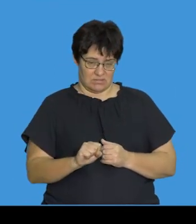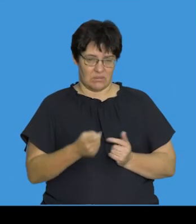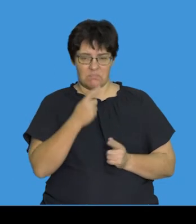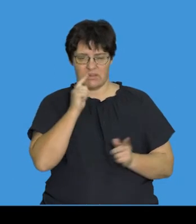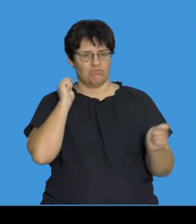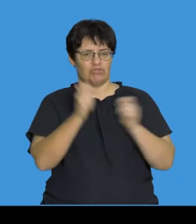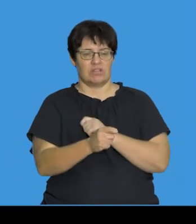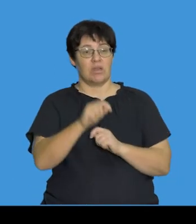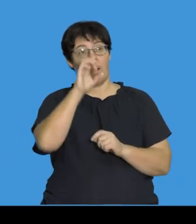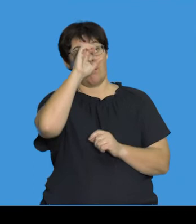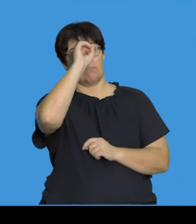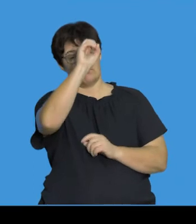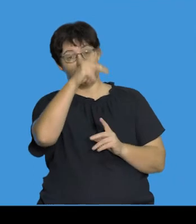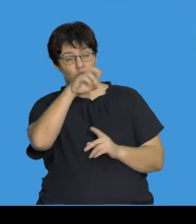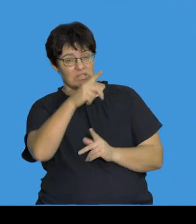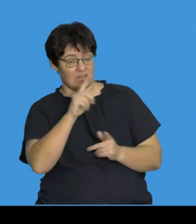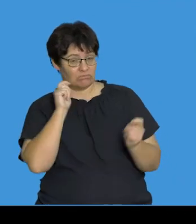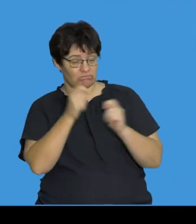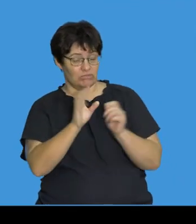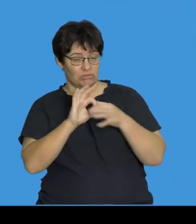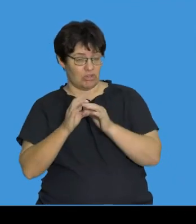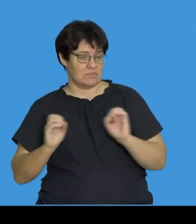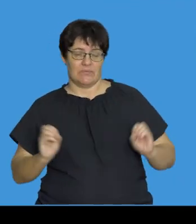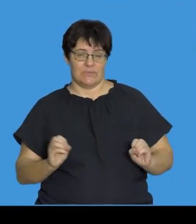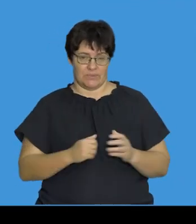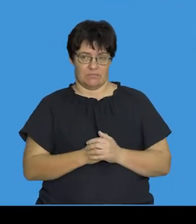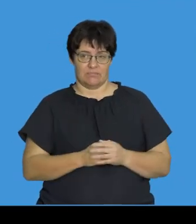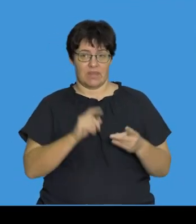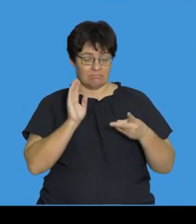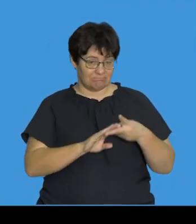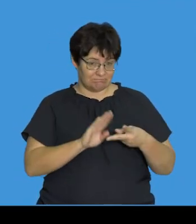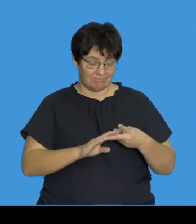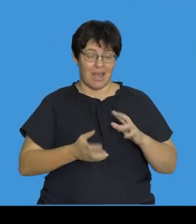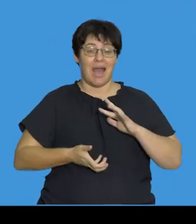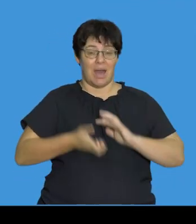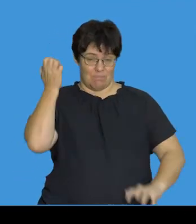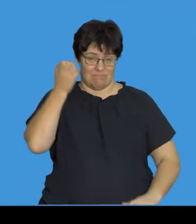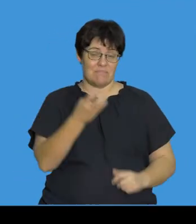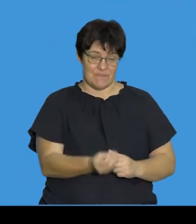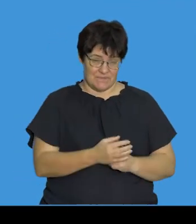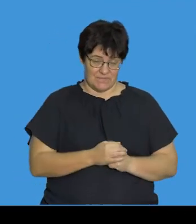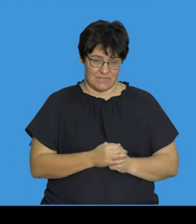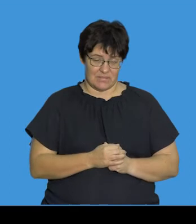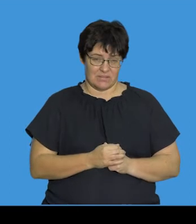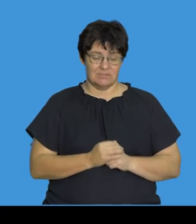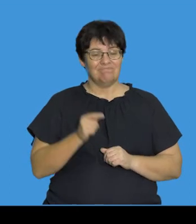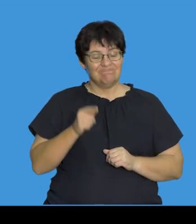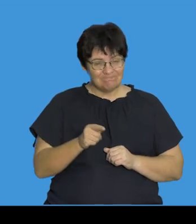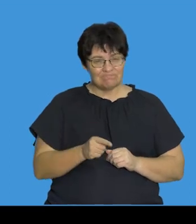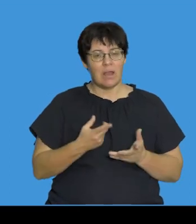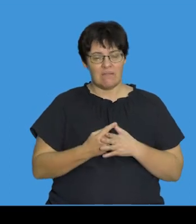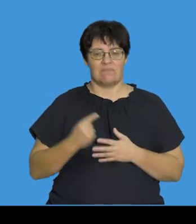chain. However, we have harmful mutations and often these would be mutations that cause